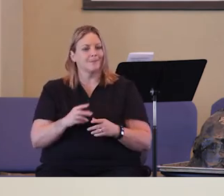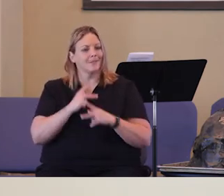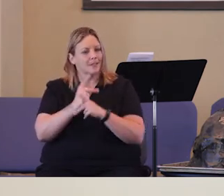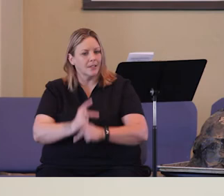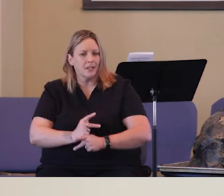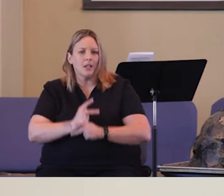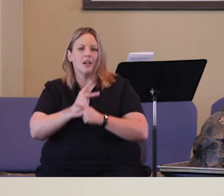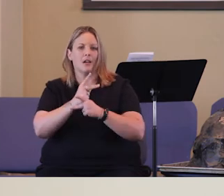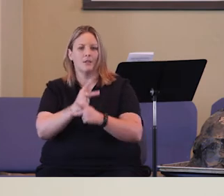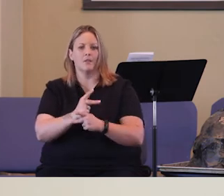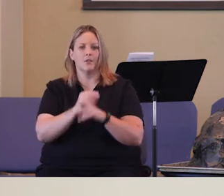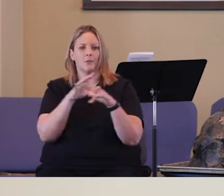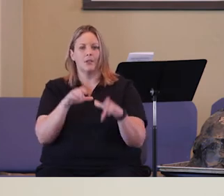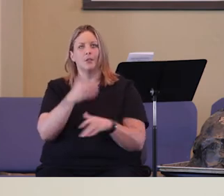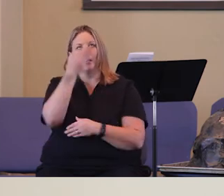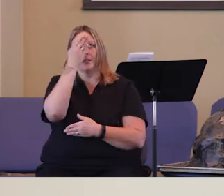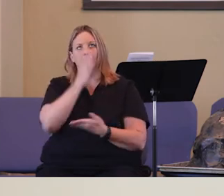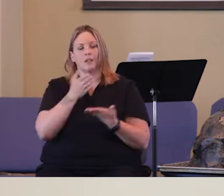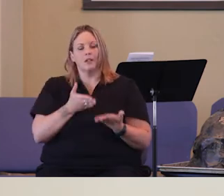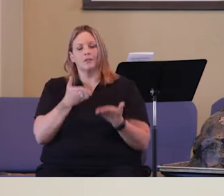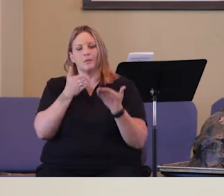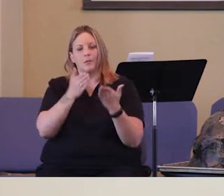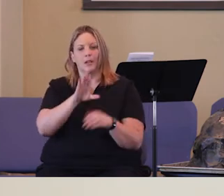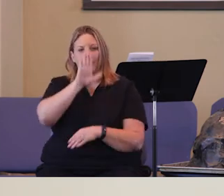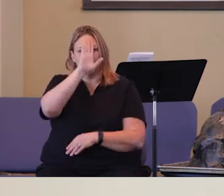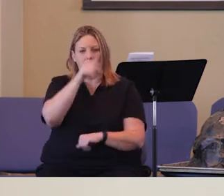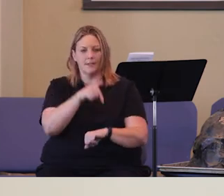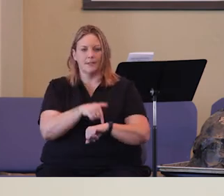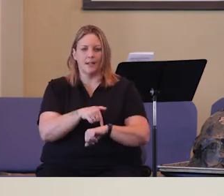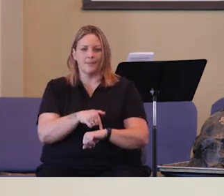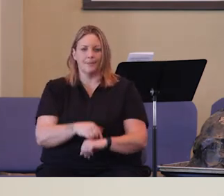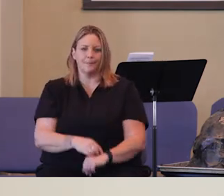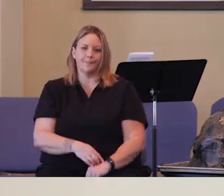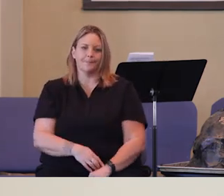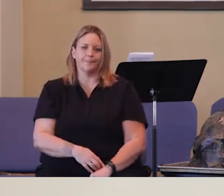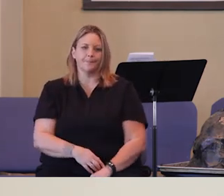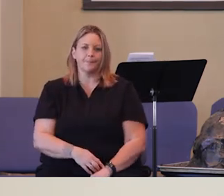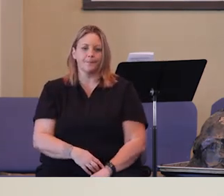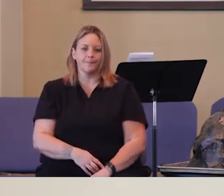We need to be careful that we do it God's way in God's timing.